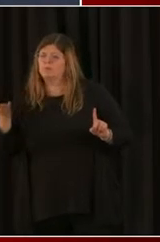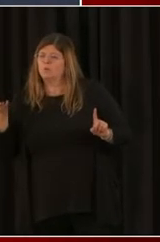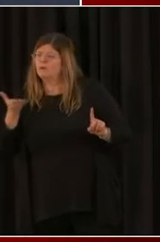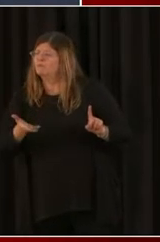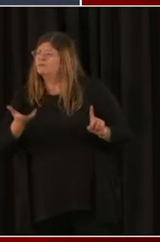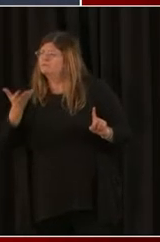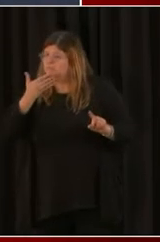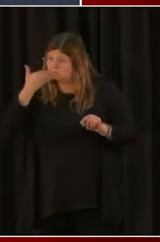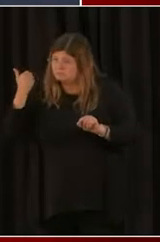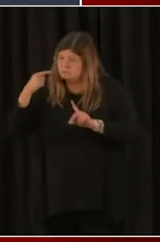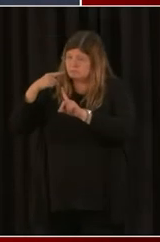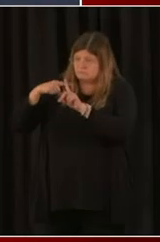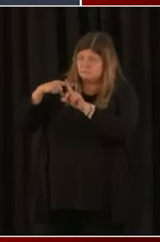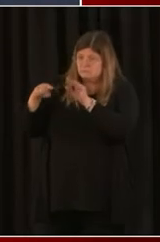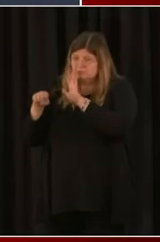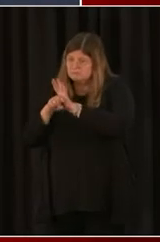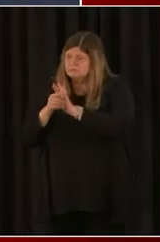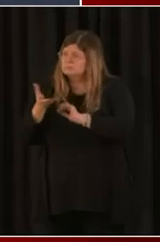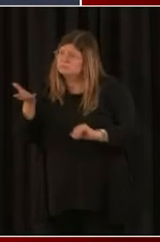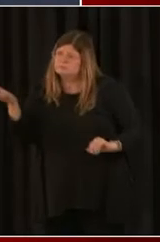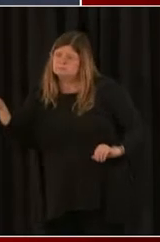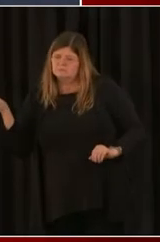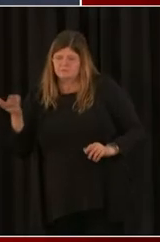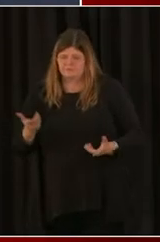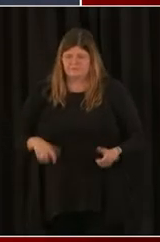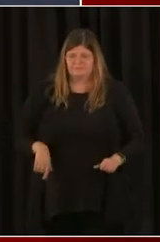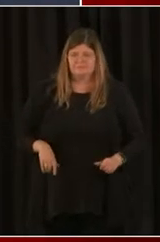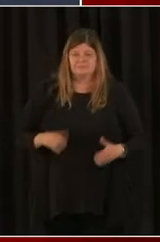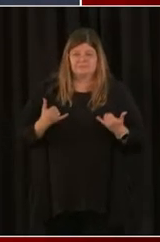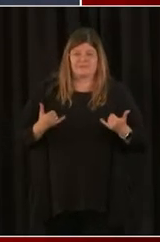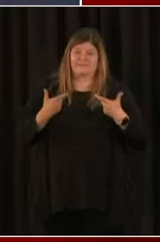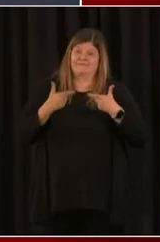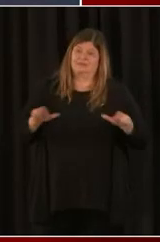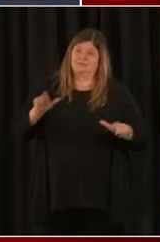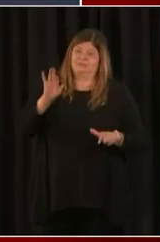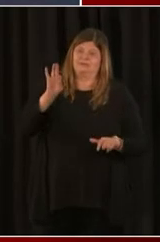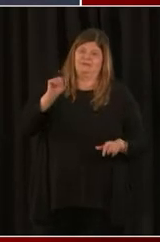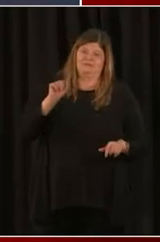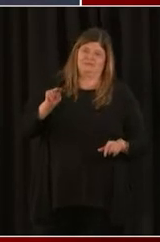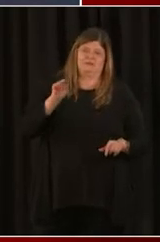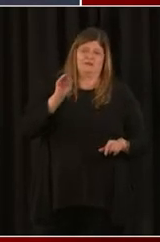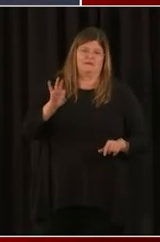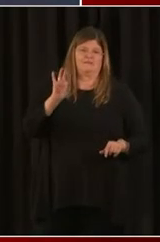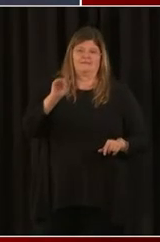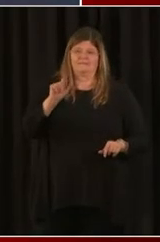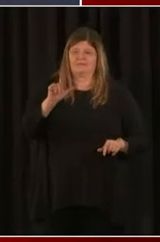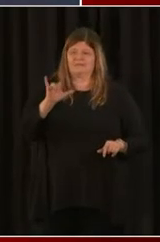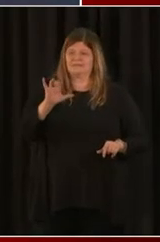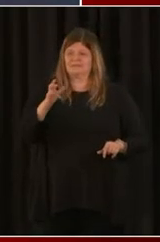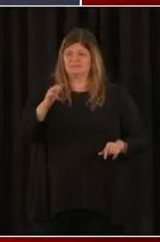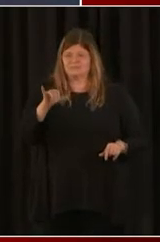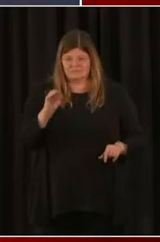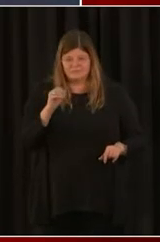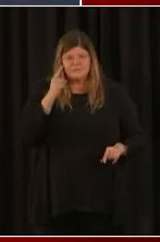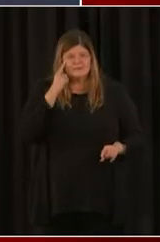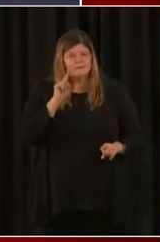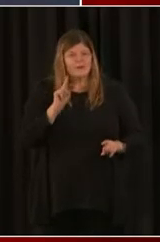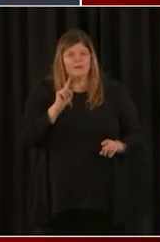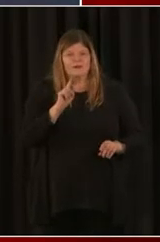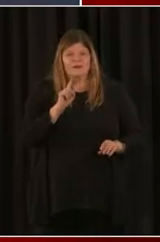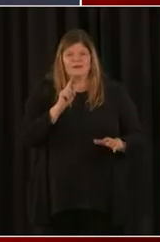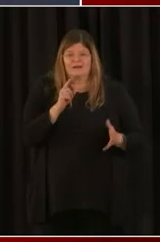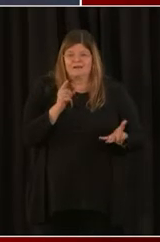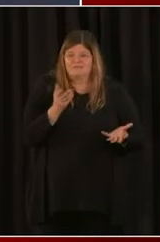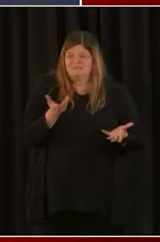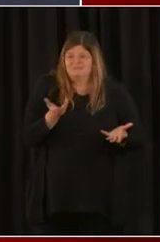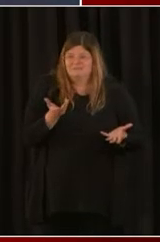fan of Alicia Keys. I've downloaded her music. I follow her on Instagram. Is that an account or is that a relationship? That's